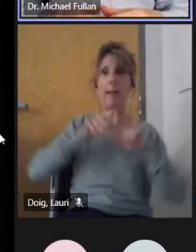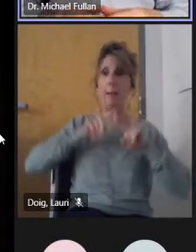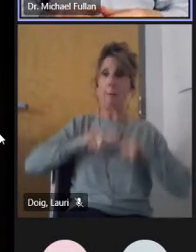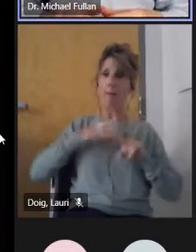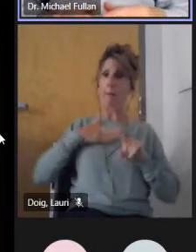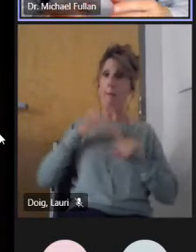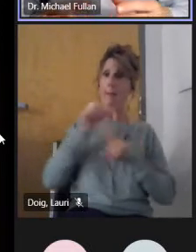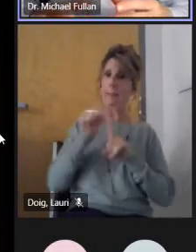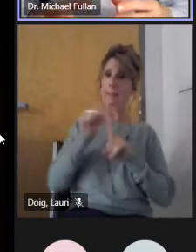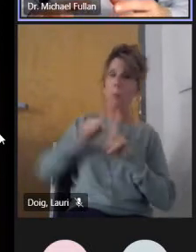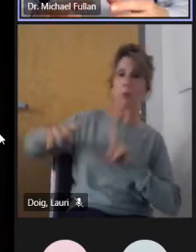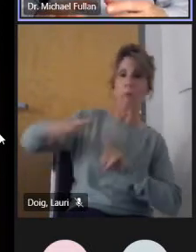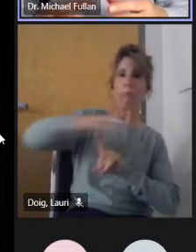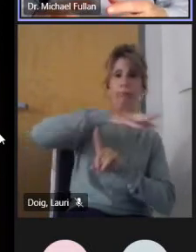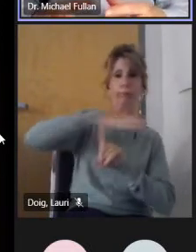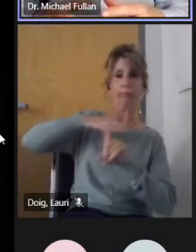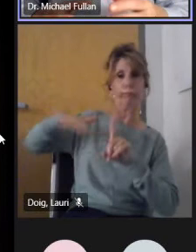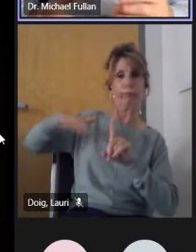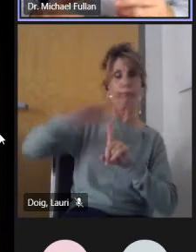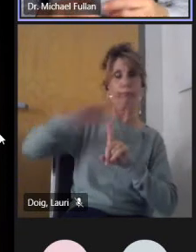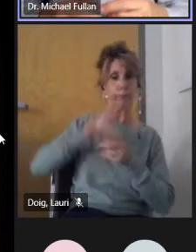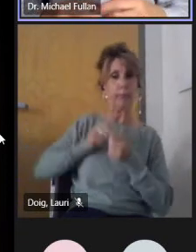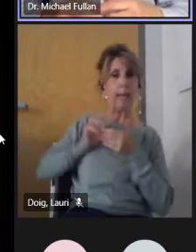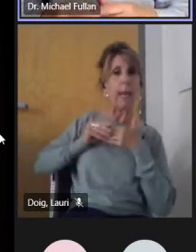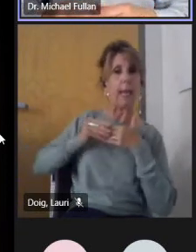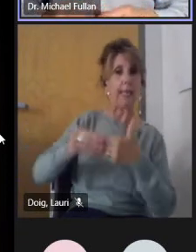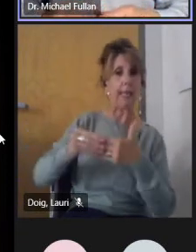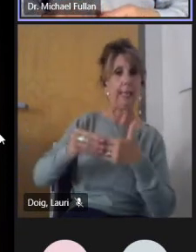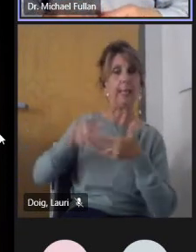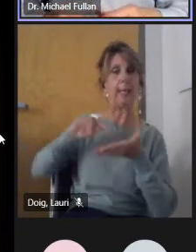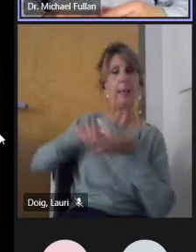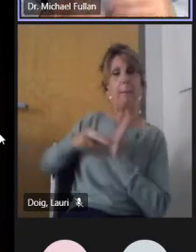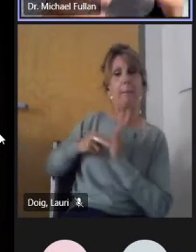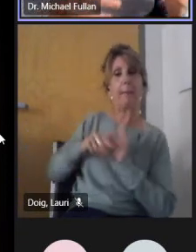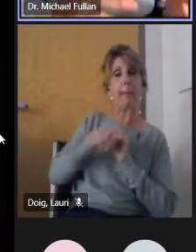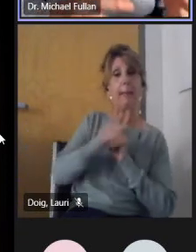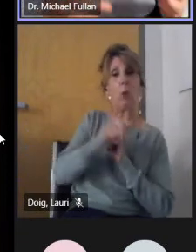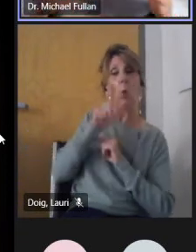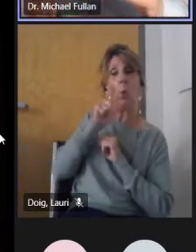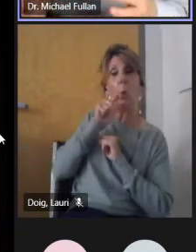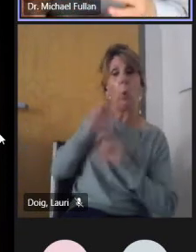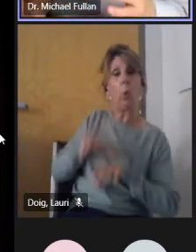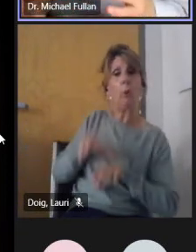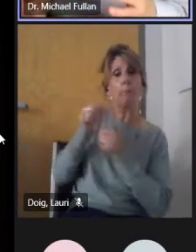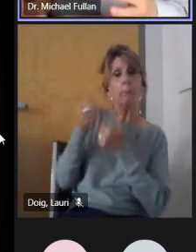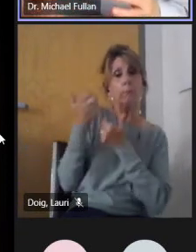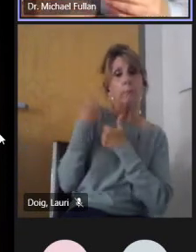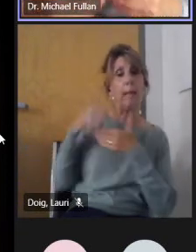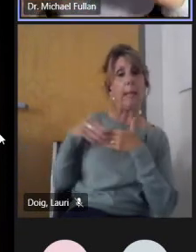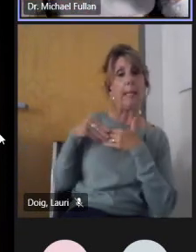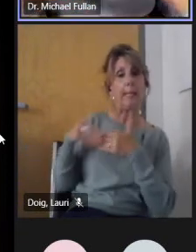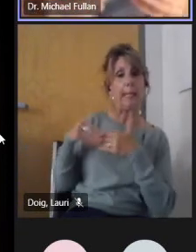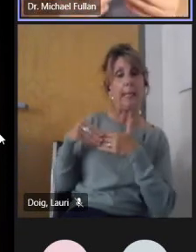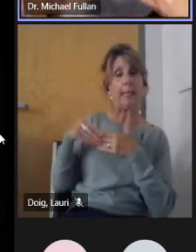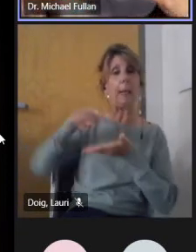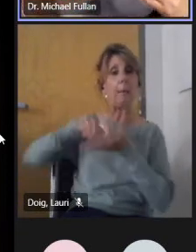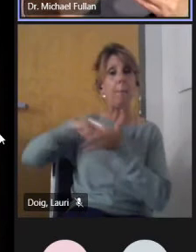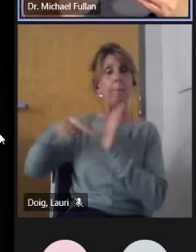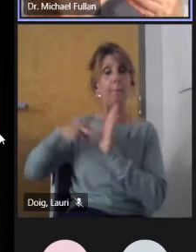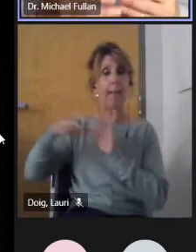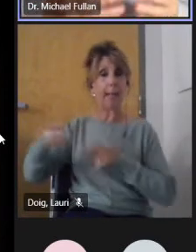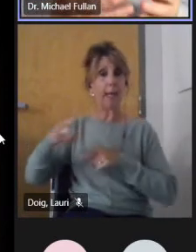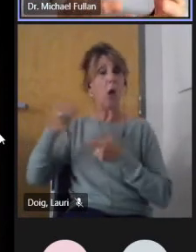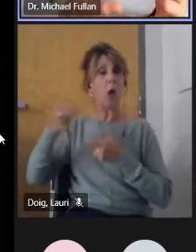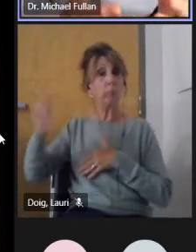So that this is why we say leaders have to be apprentices as well as experts. They have to know some good